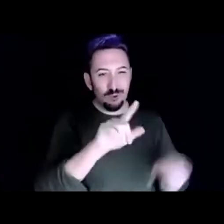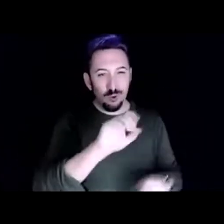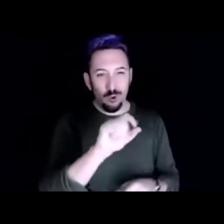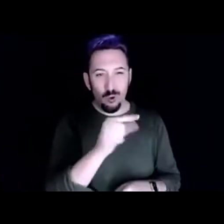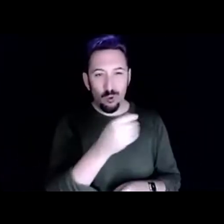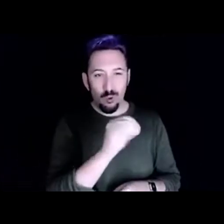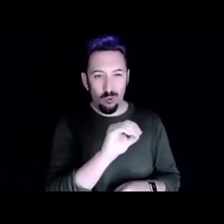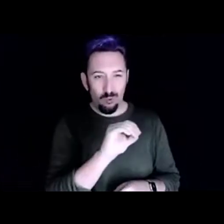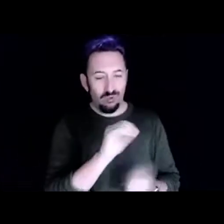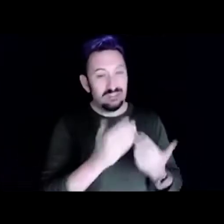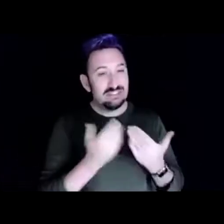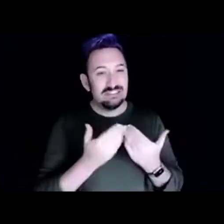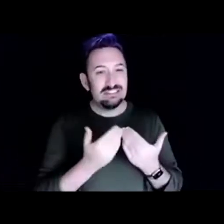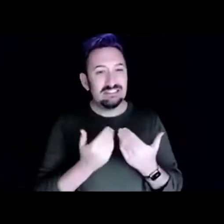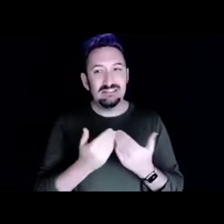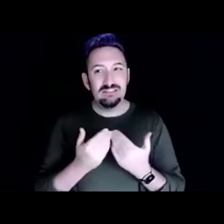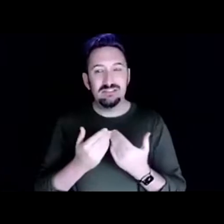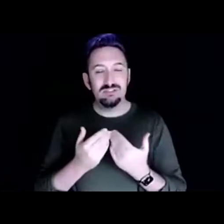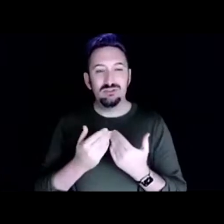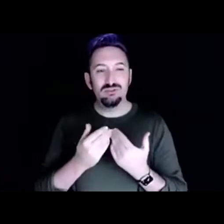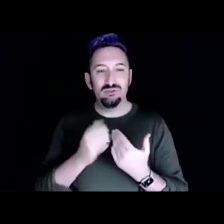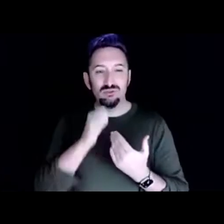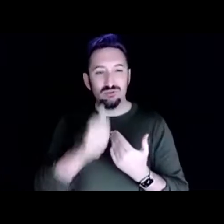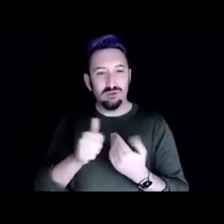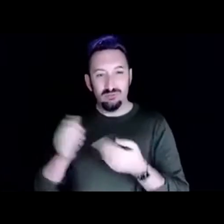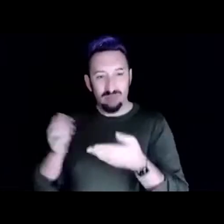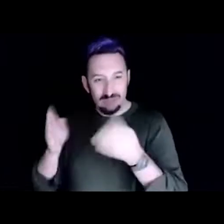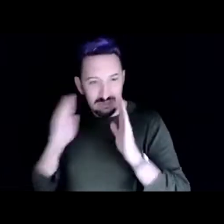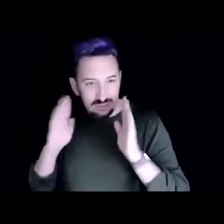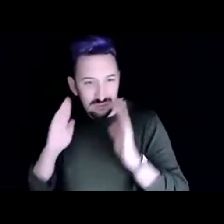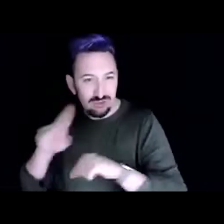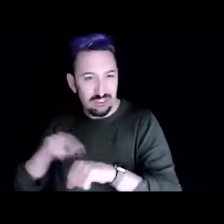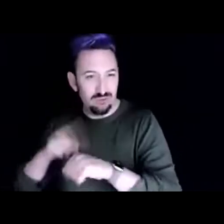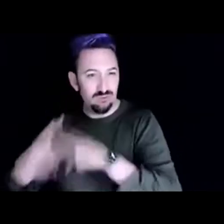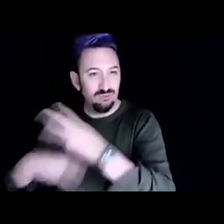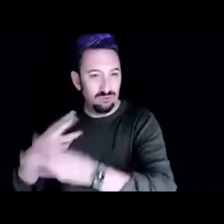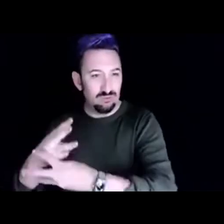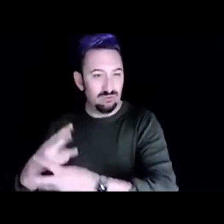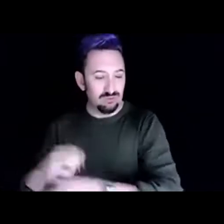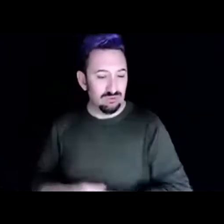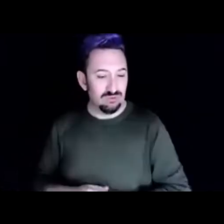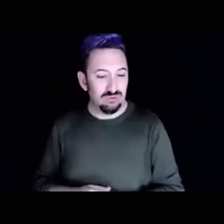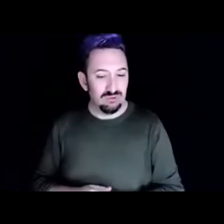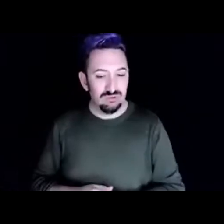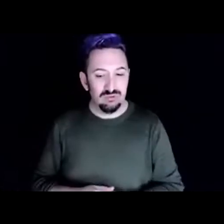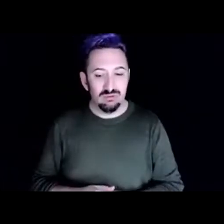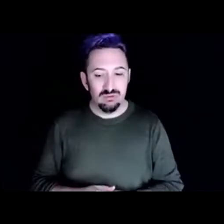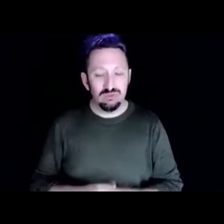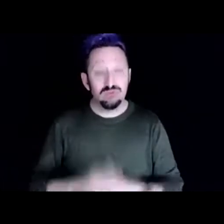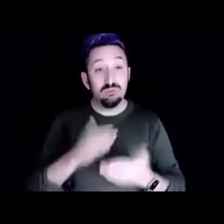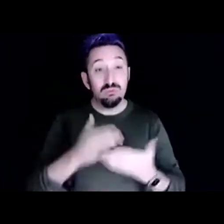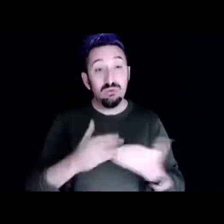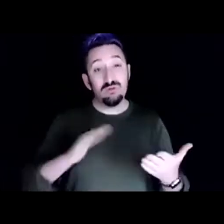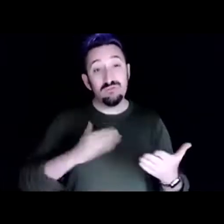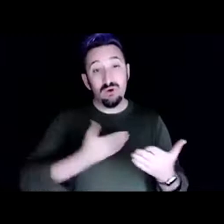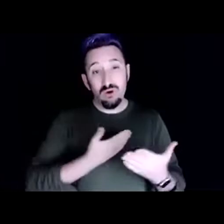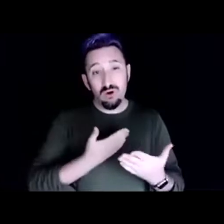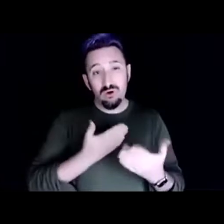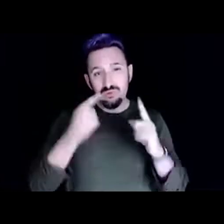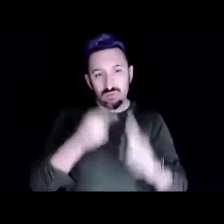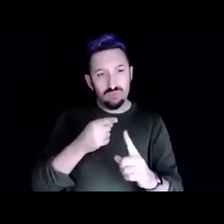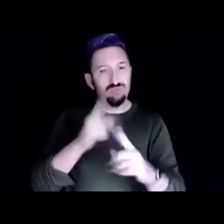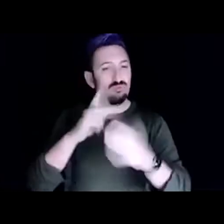systems out of the natural world. So I think part of the work that we're doing in our programs is really deepening the understanding of how the world works.